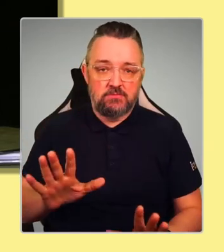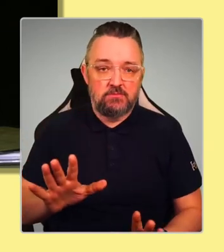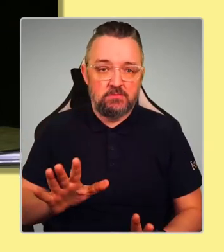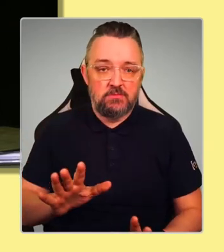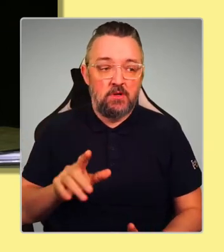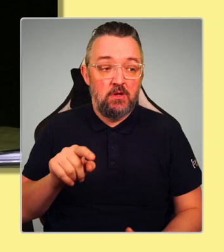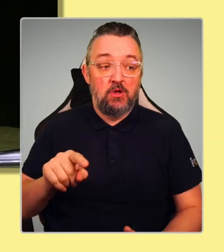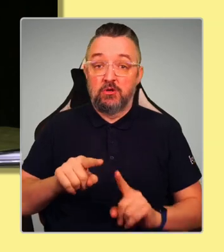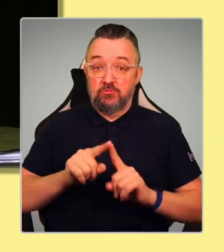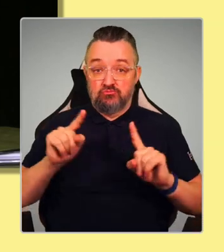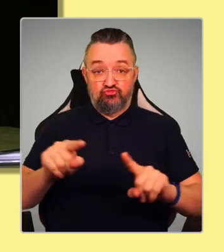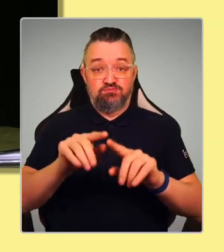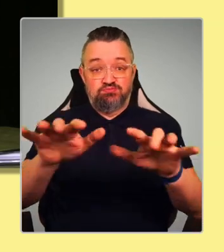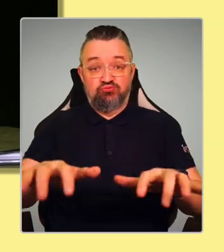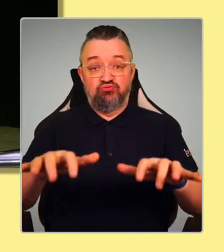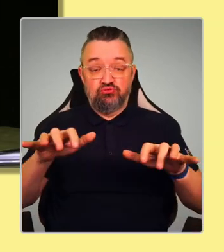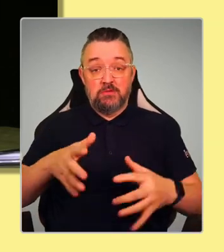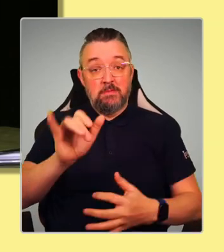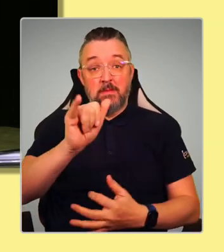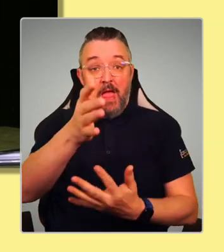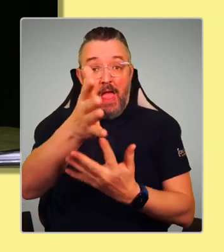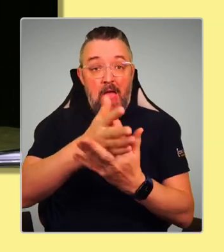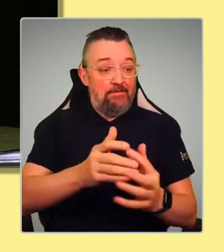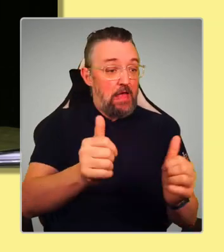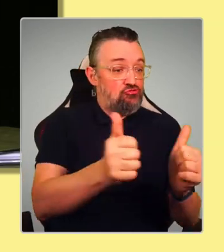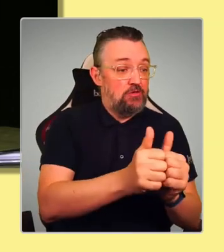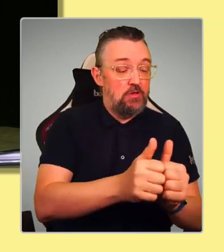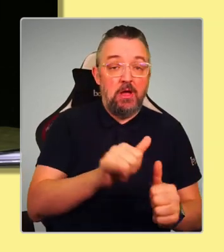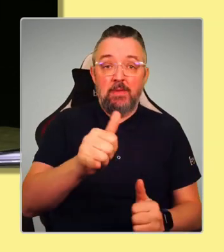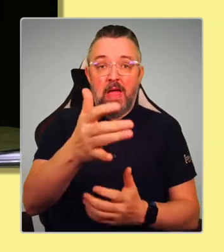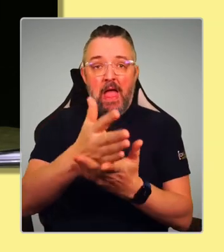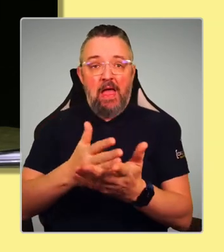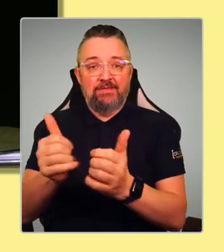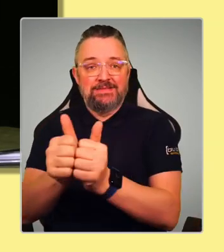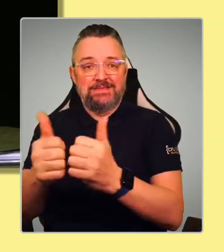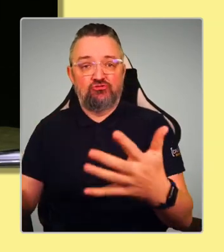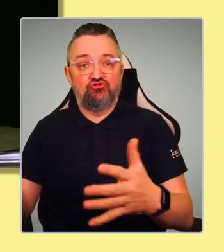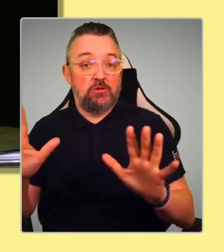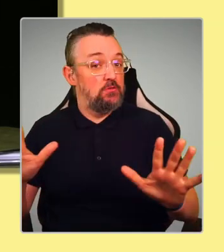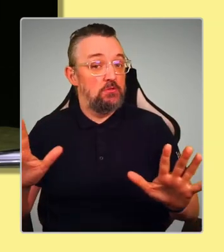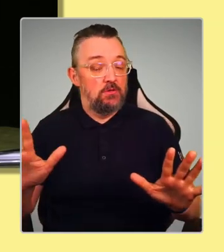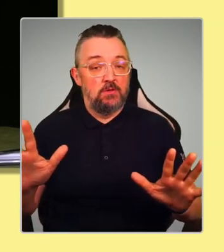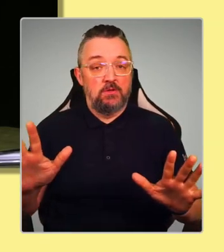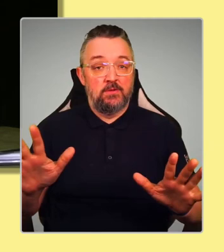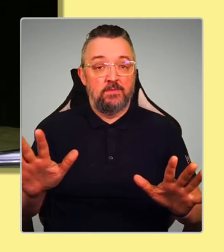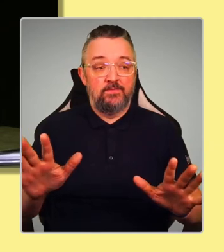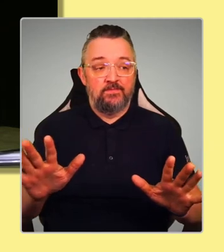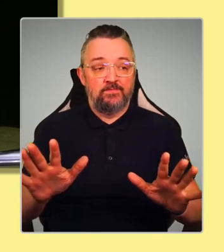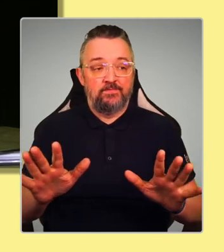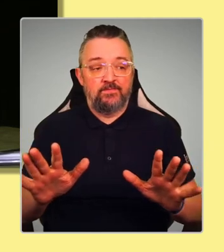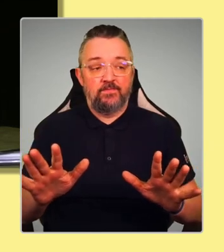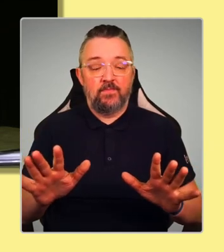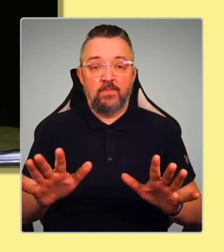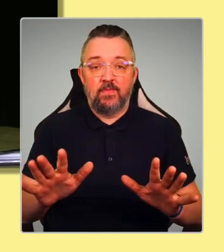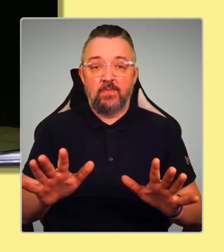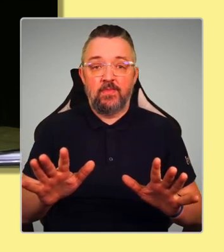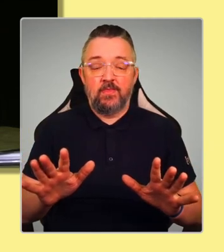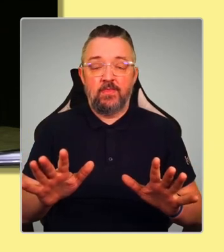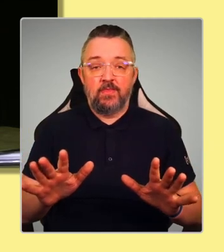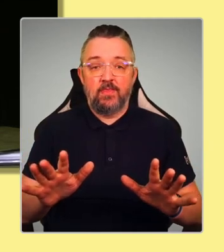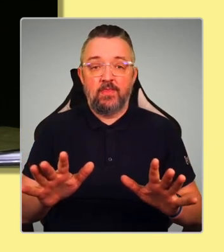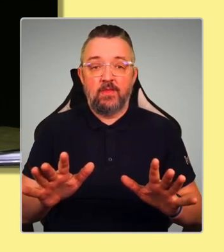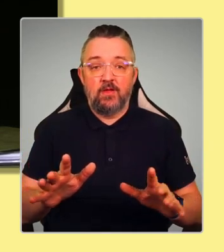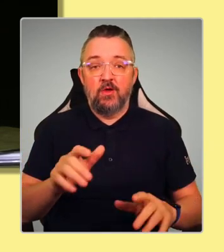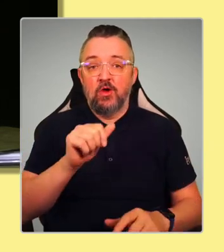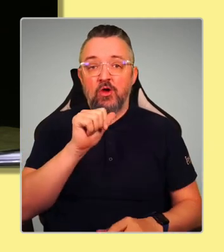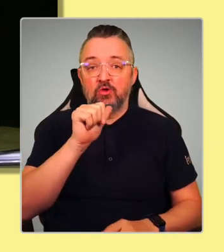Half the room might agree with the GRR bill. Half the room might disagree with the GRR bill. It isn't about the substance of the bill.